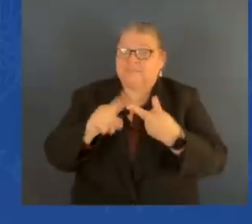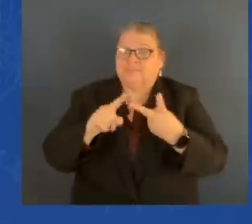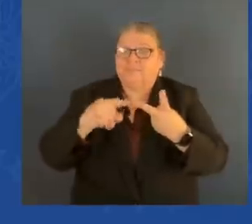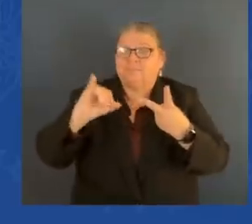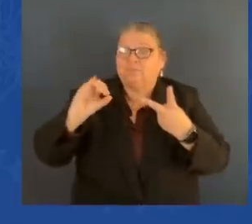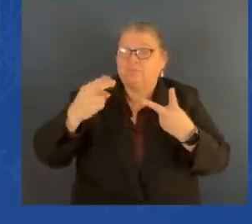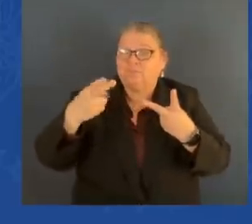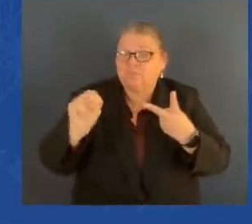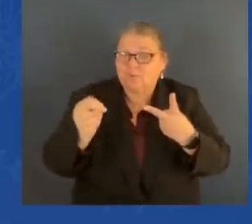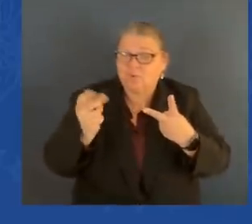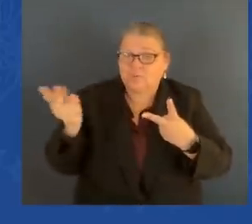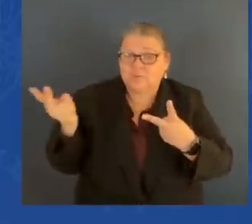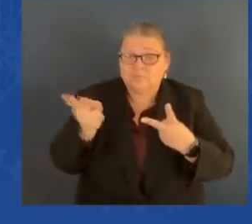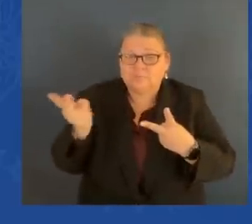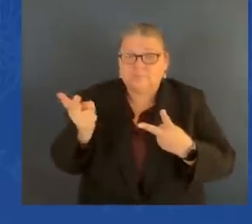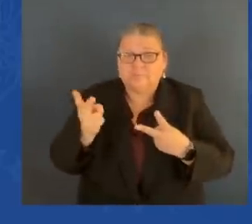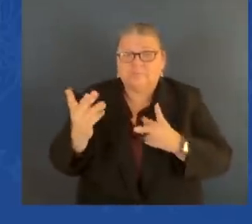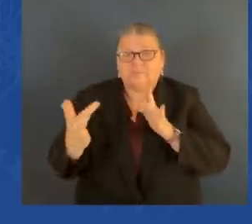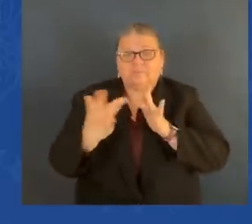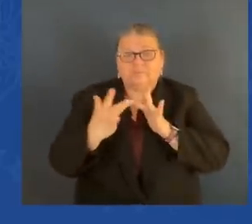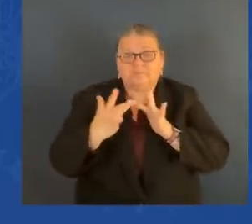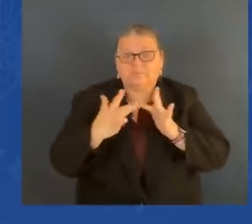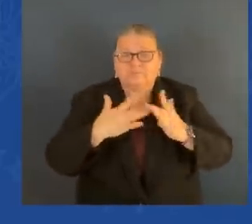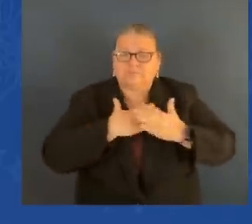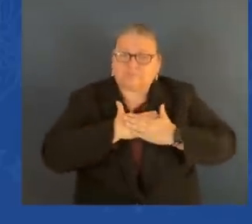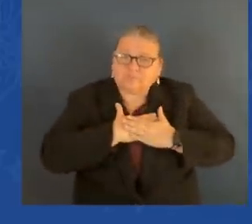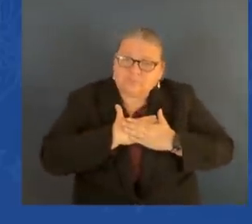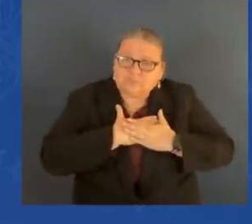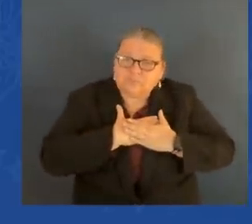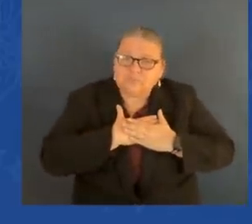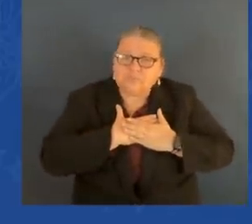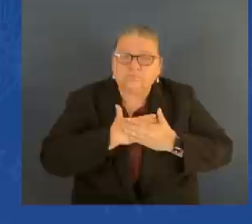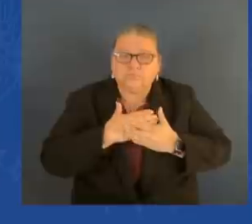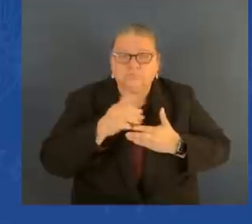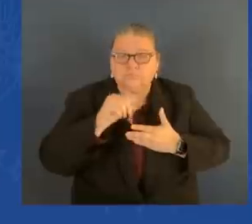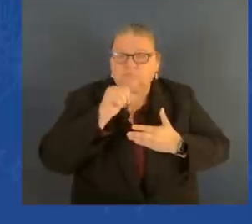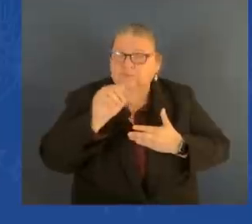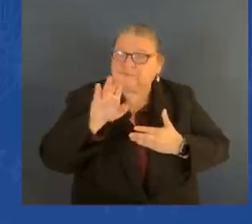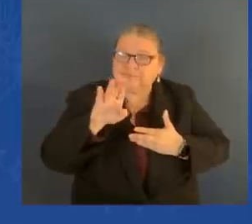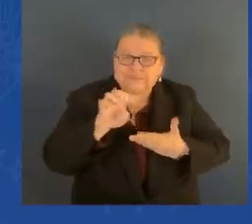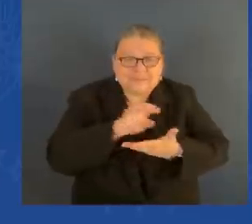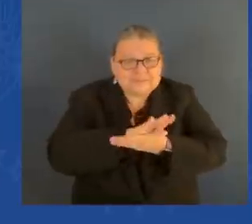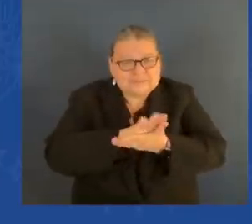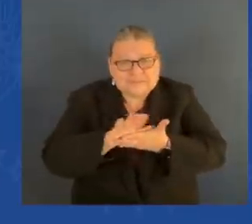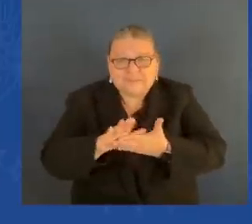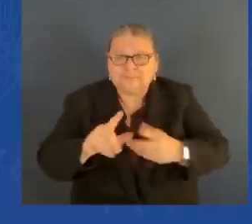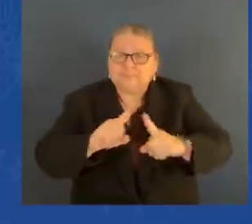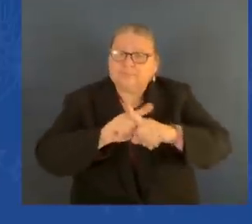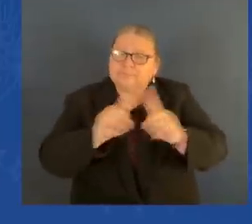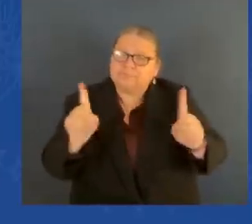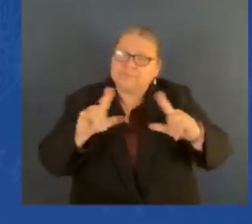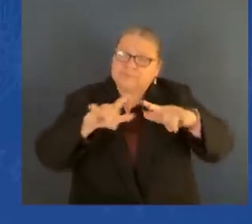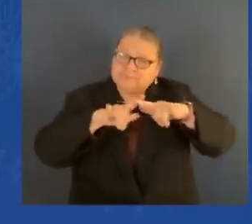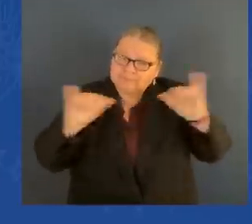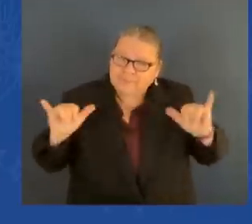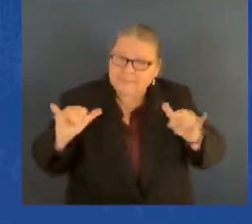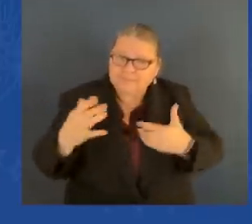That's not just being nice, but bringing me in. They came to the hospital to see my boys.